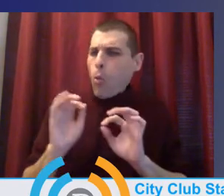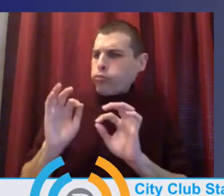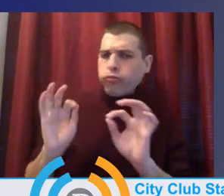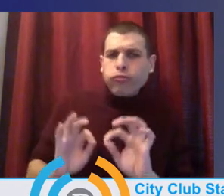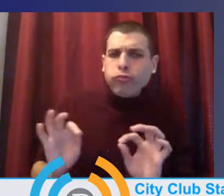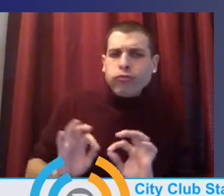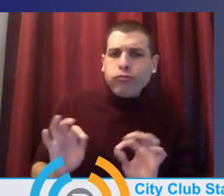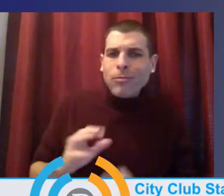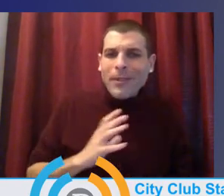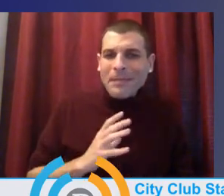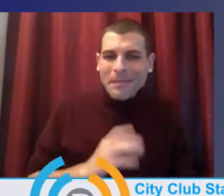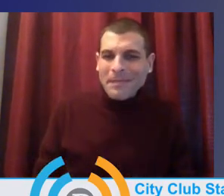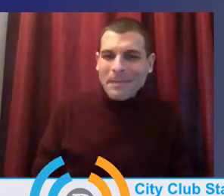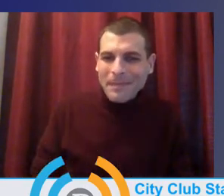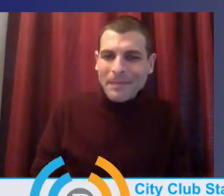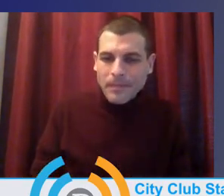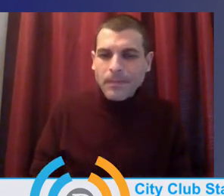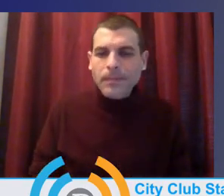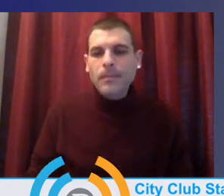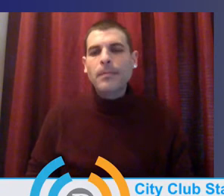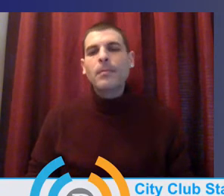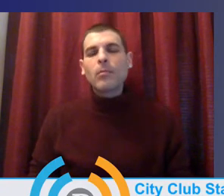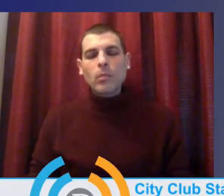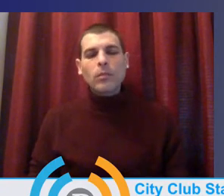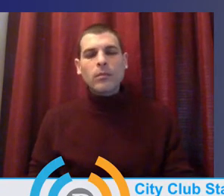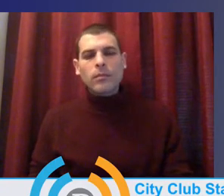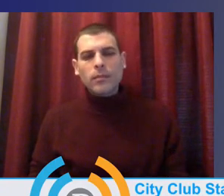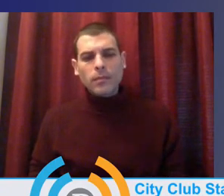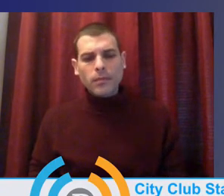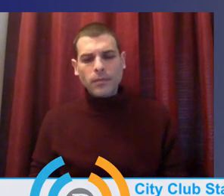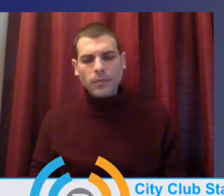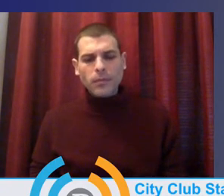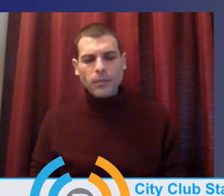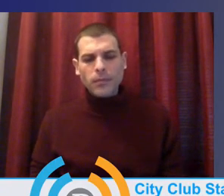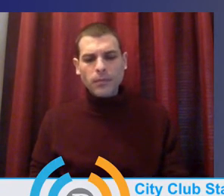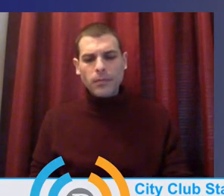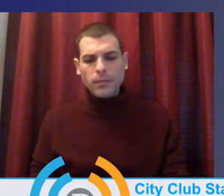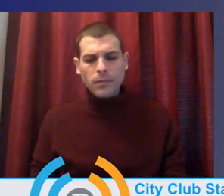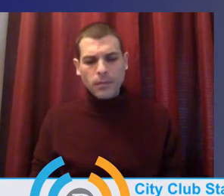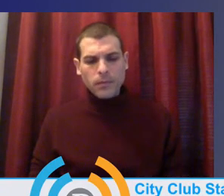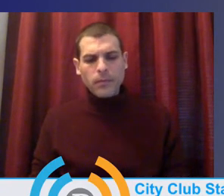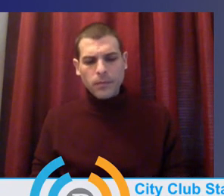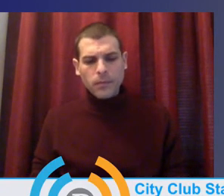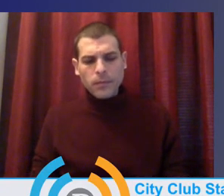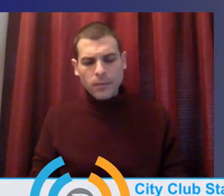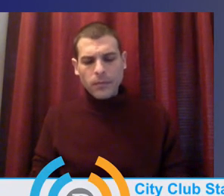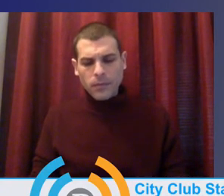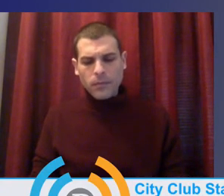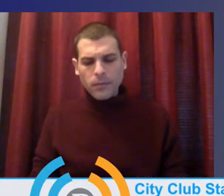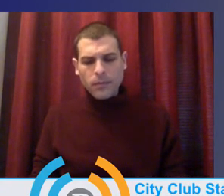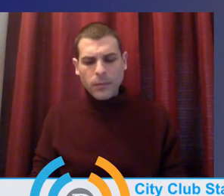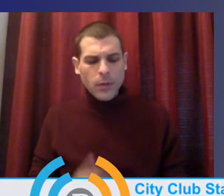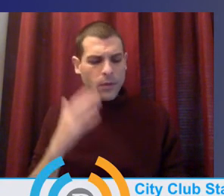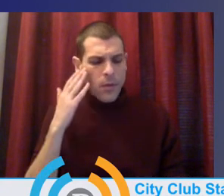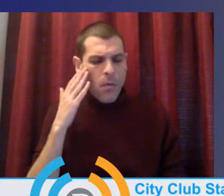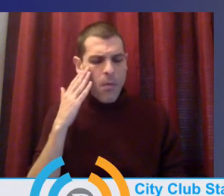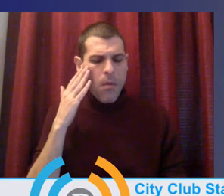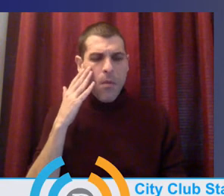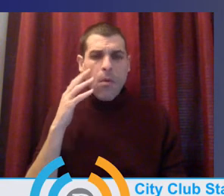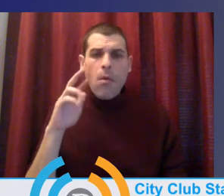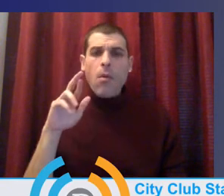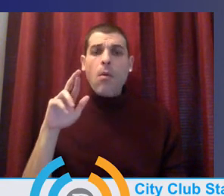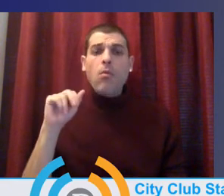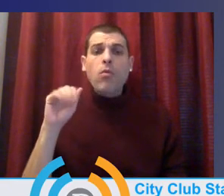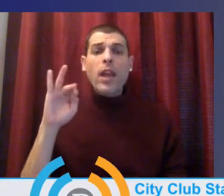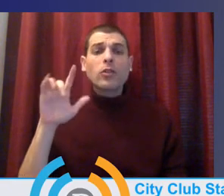I, you know, I think one of the, um, one of the, uh, most significant, um, racial justice issues,